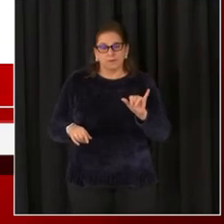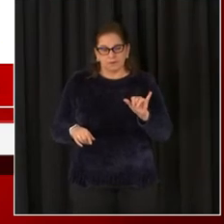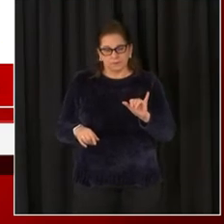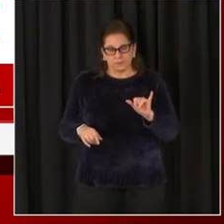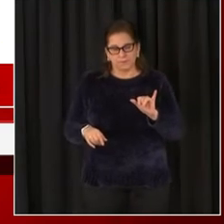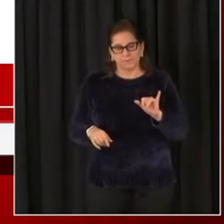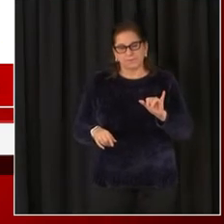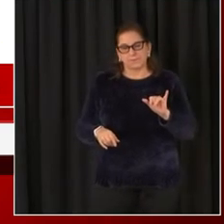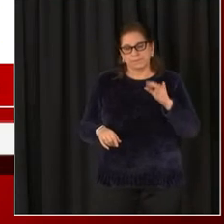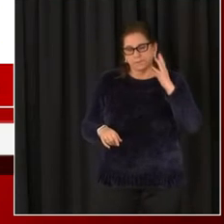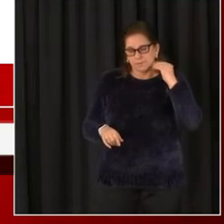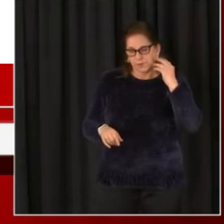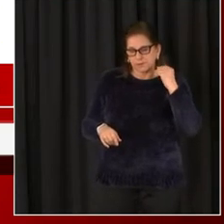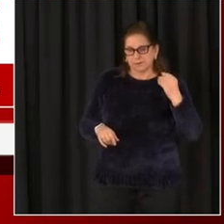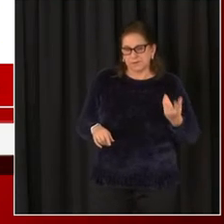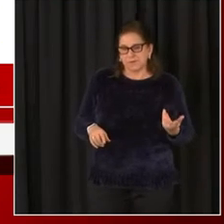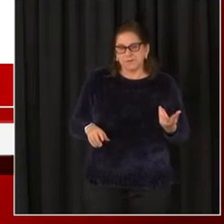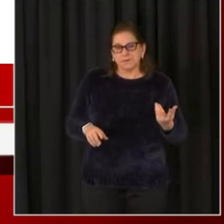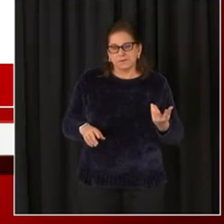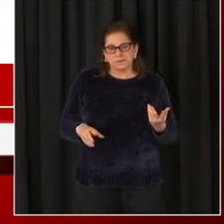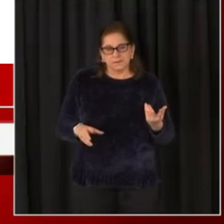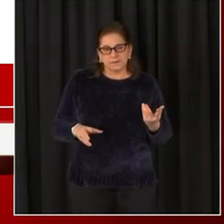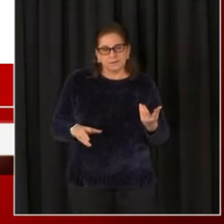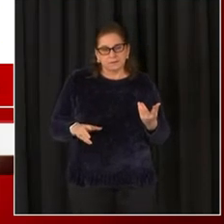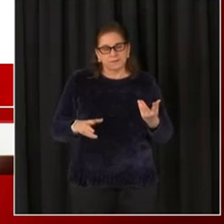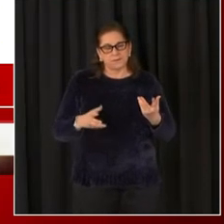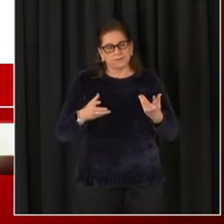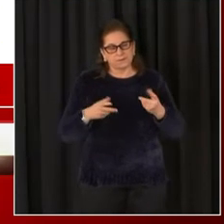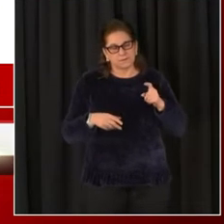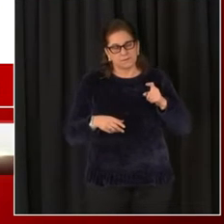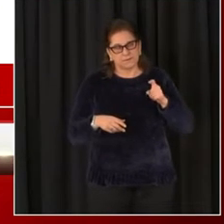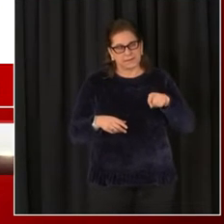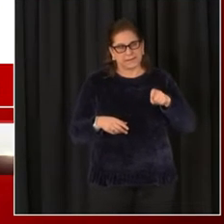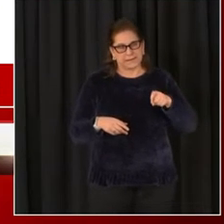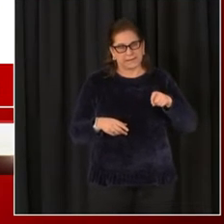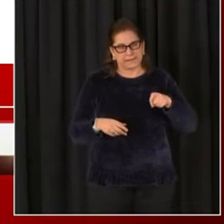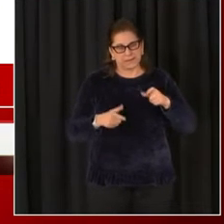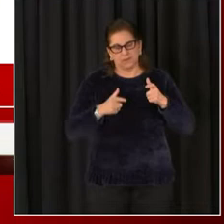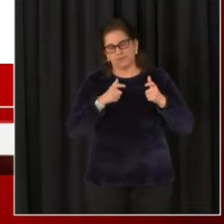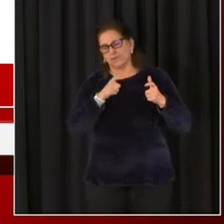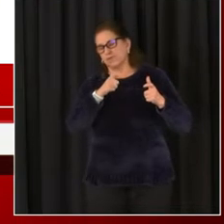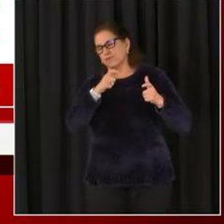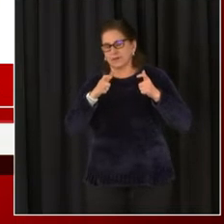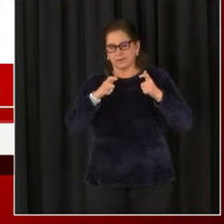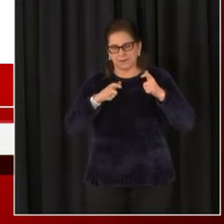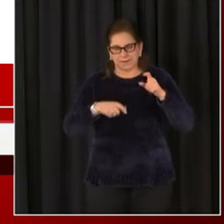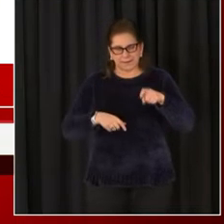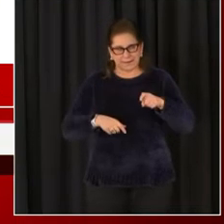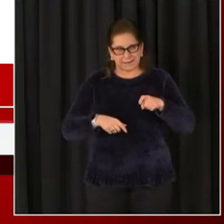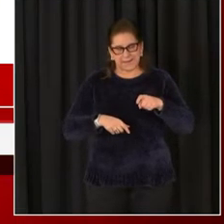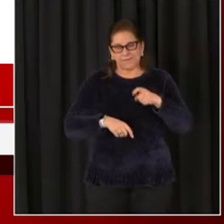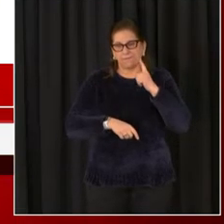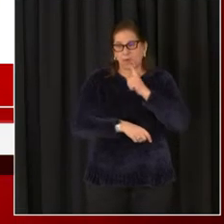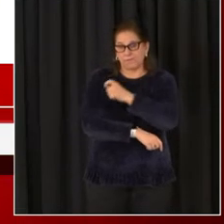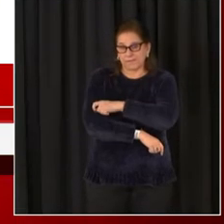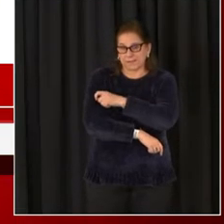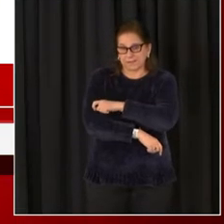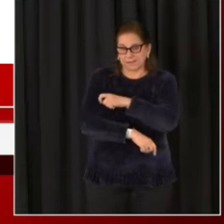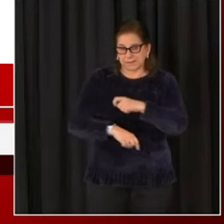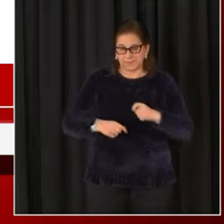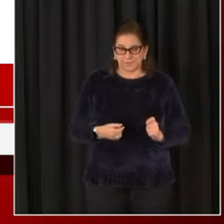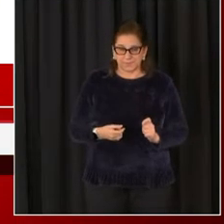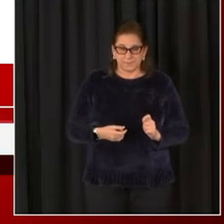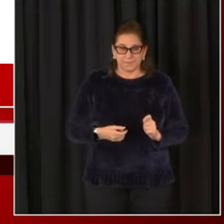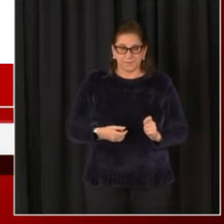experiencing high demand for the vaccine and scarcity of vaccine.